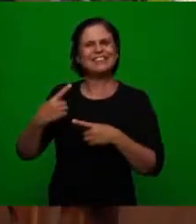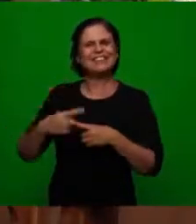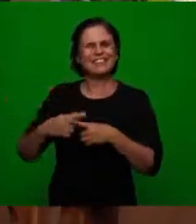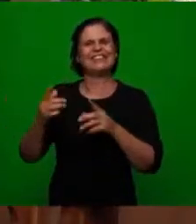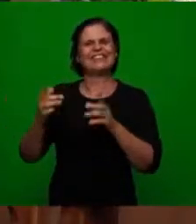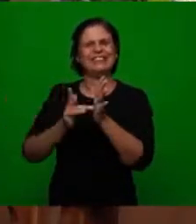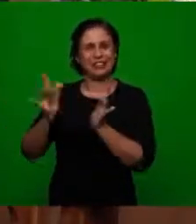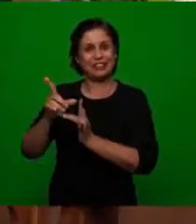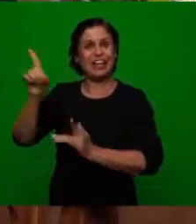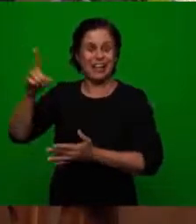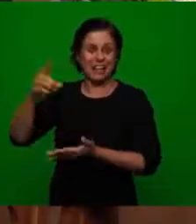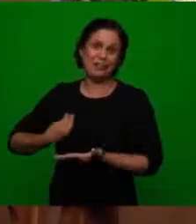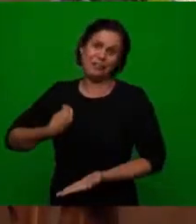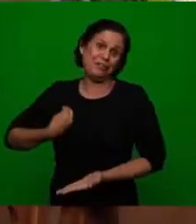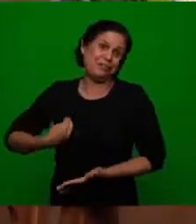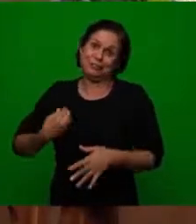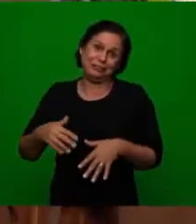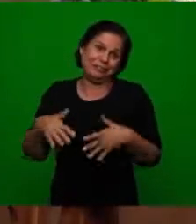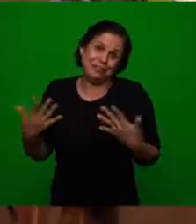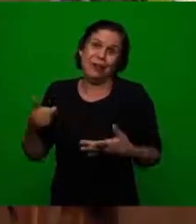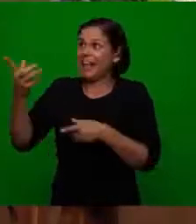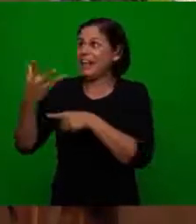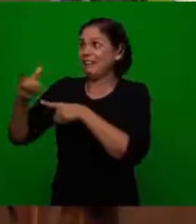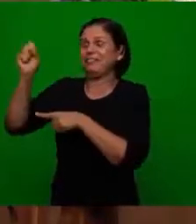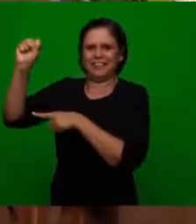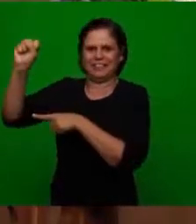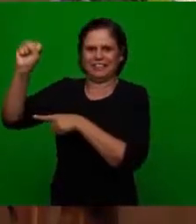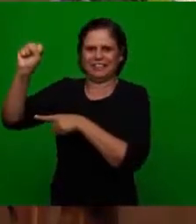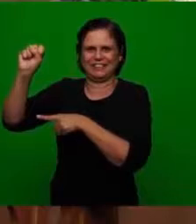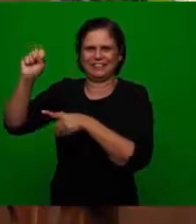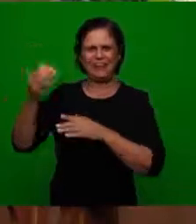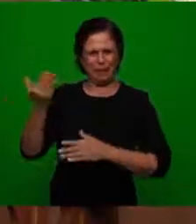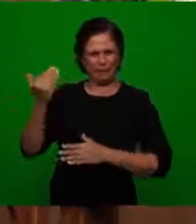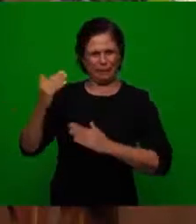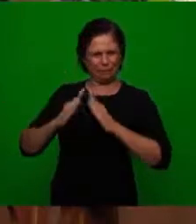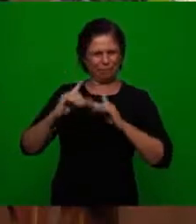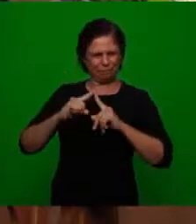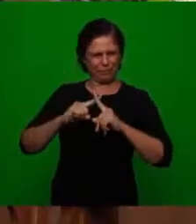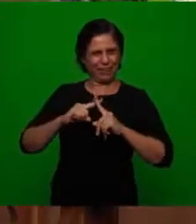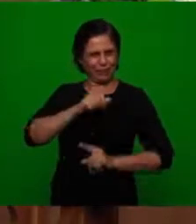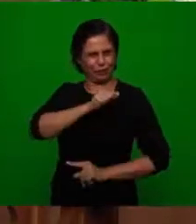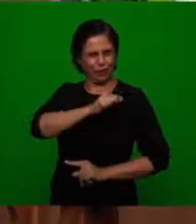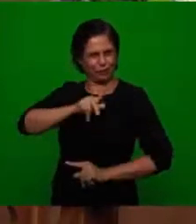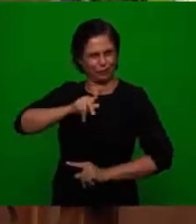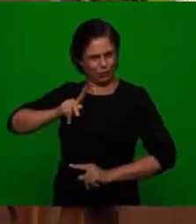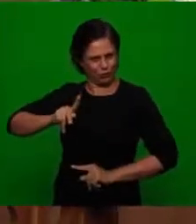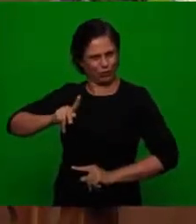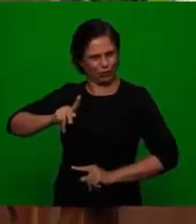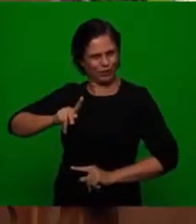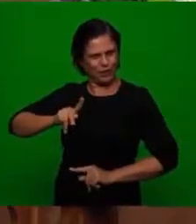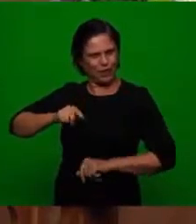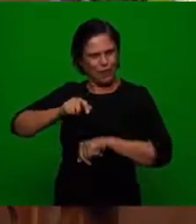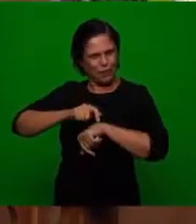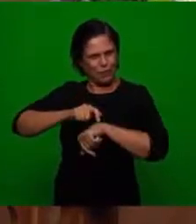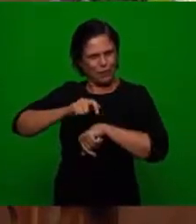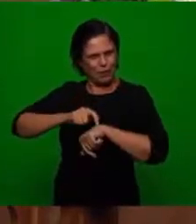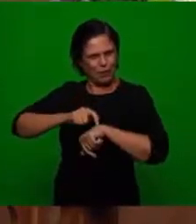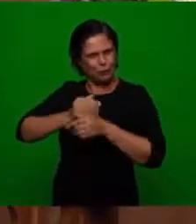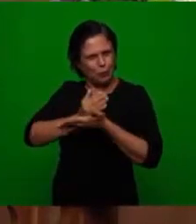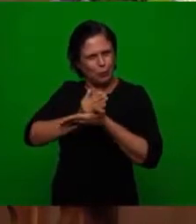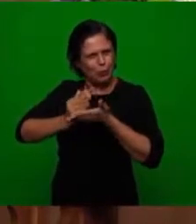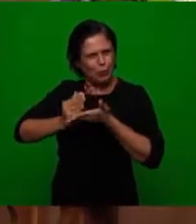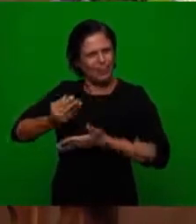invalid because Jesus resurrected and the apostolic church now begins to live in the moment